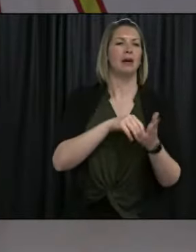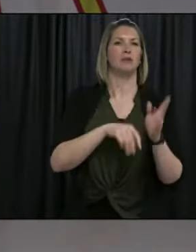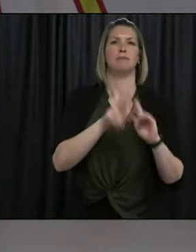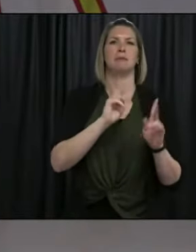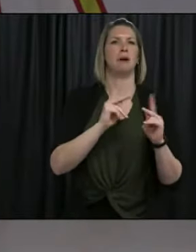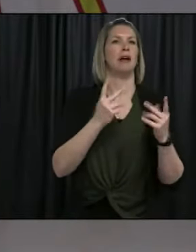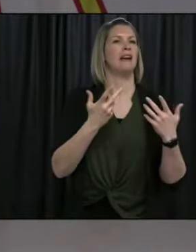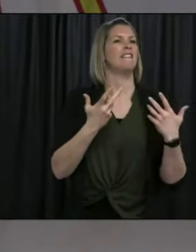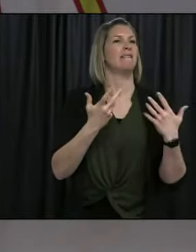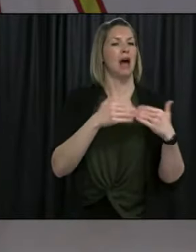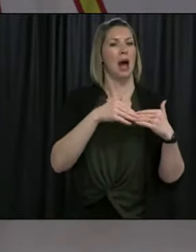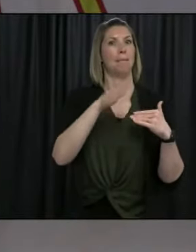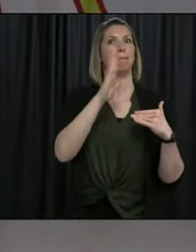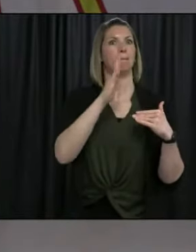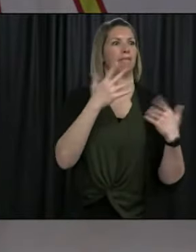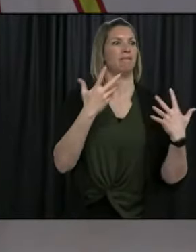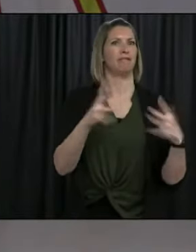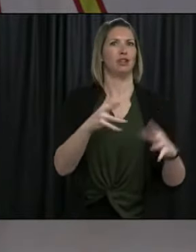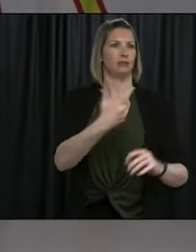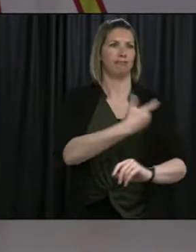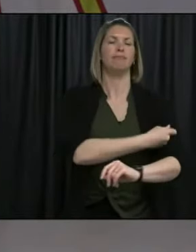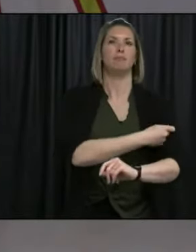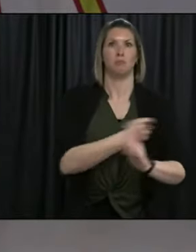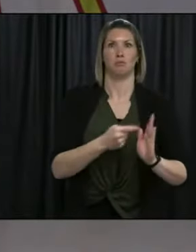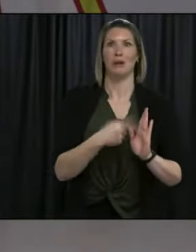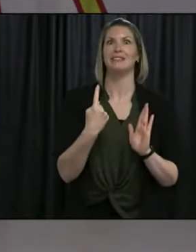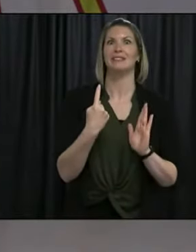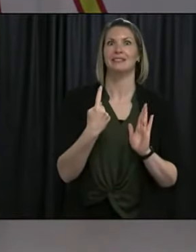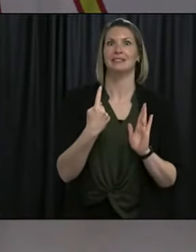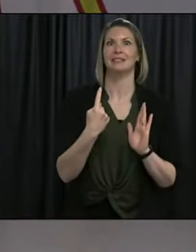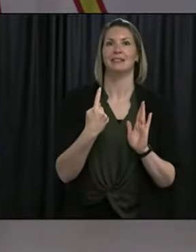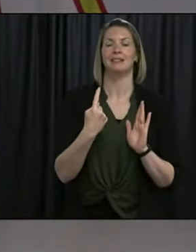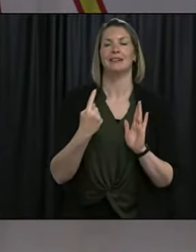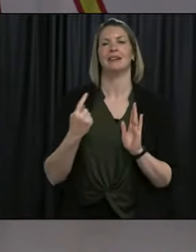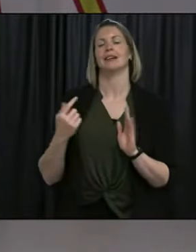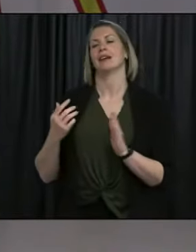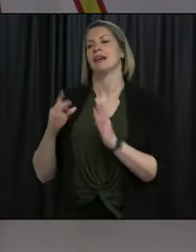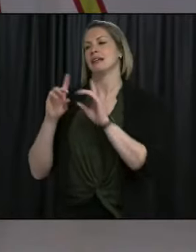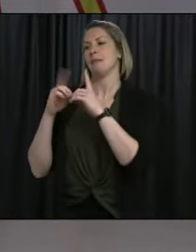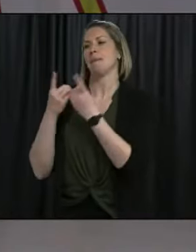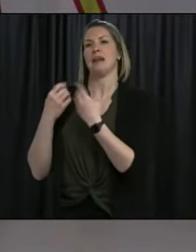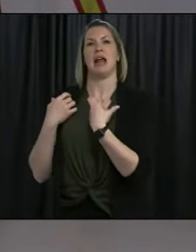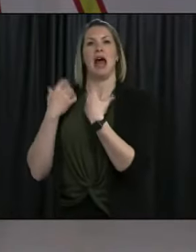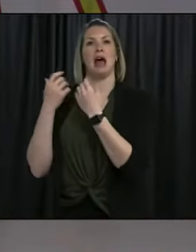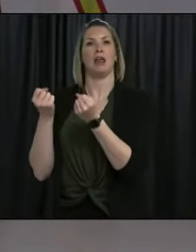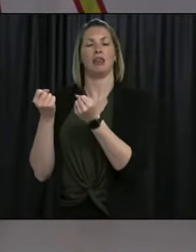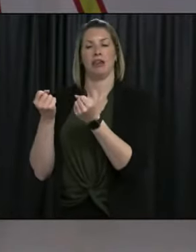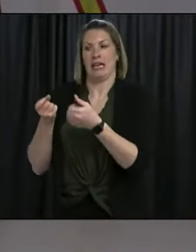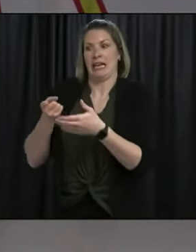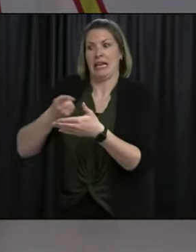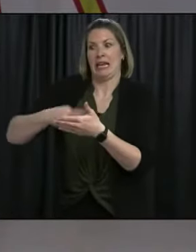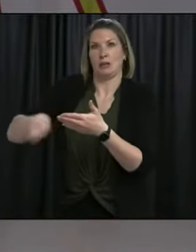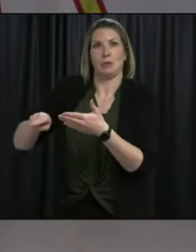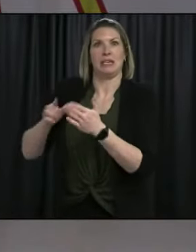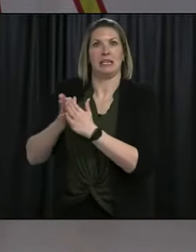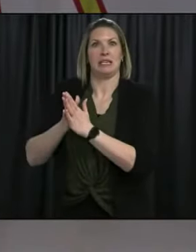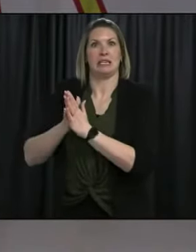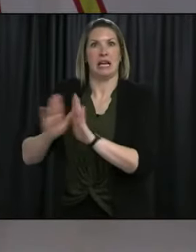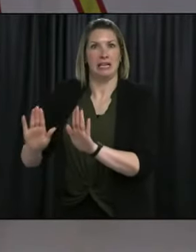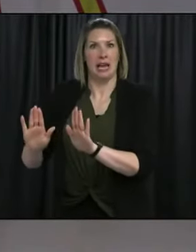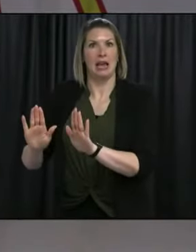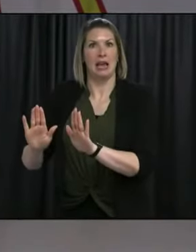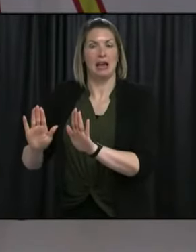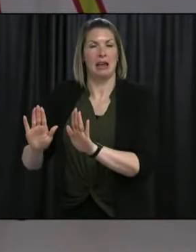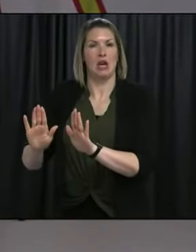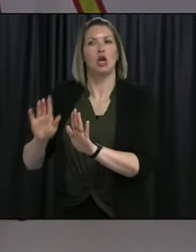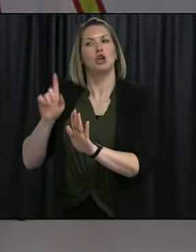dose of this important vaccine. Officials at the Department of Health tell me that by Sunday, that number should be over